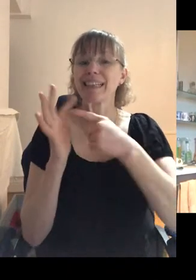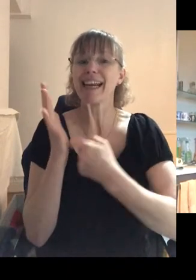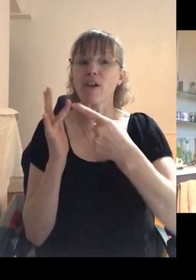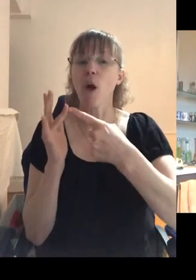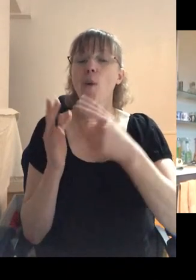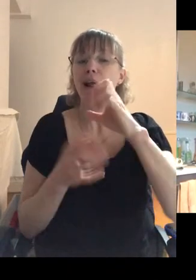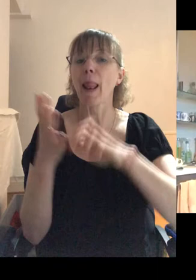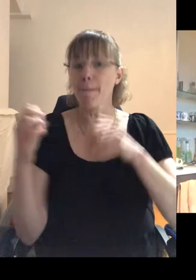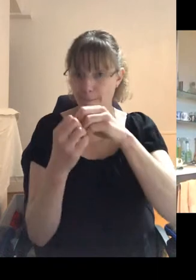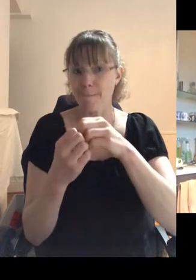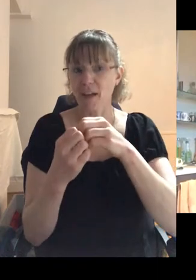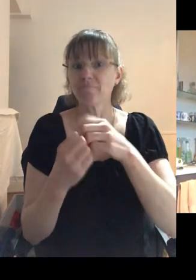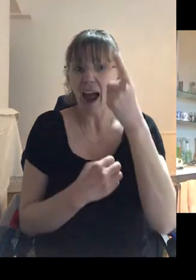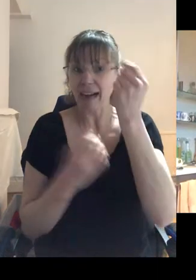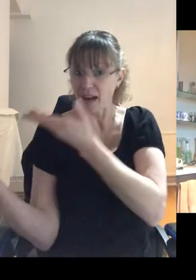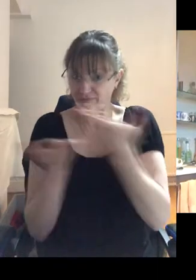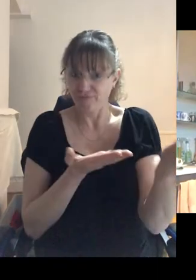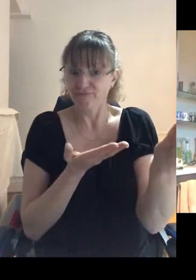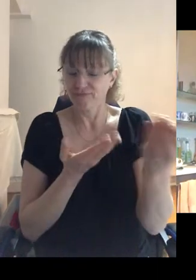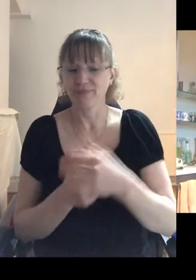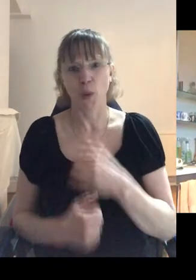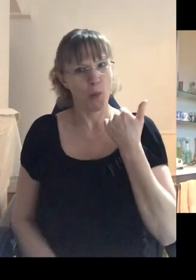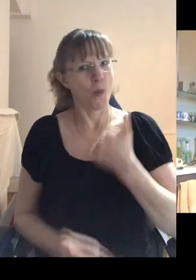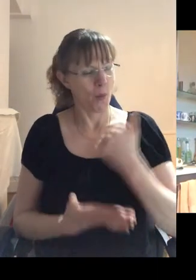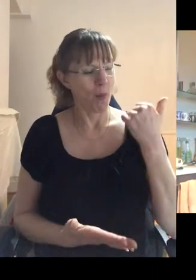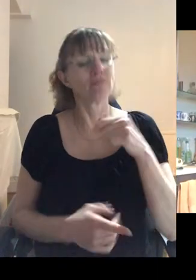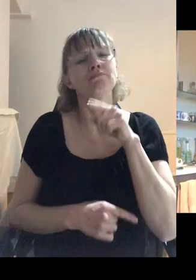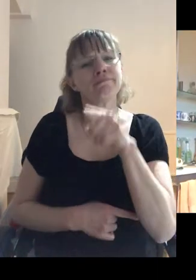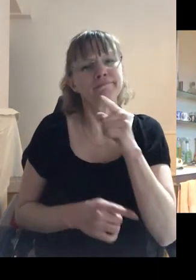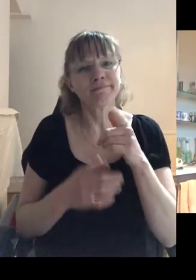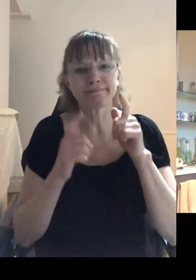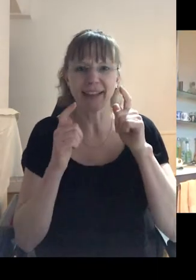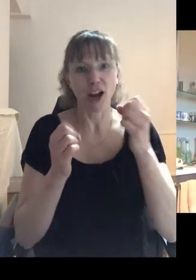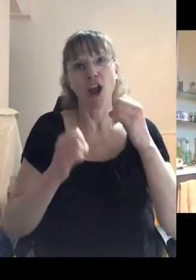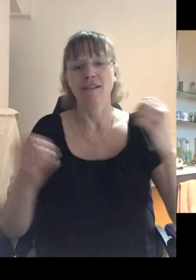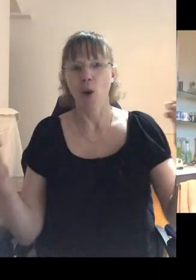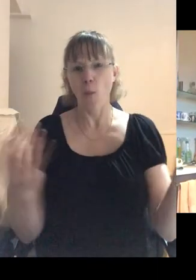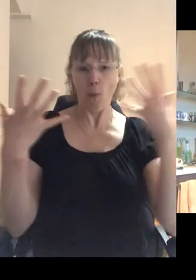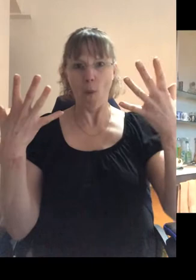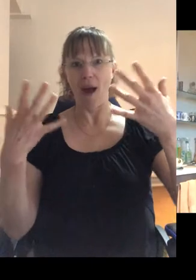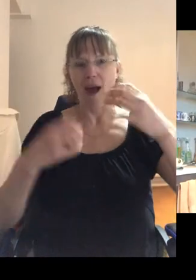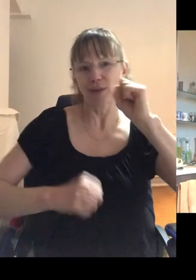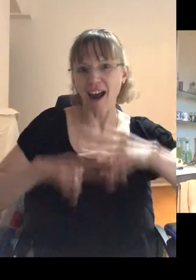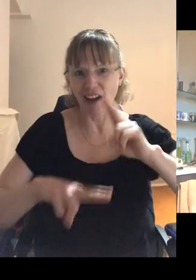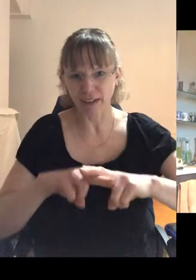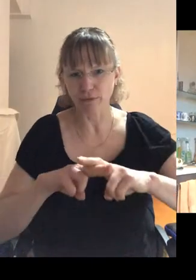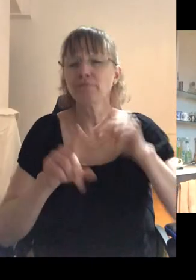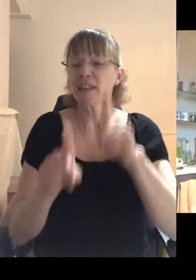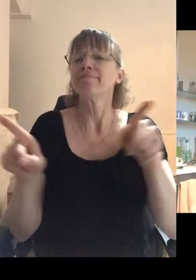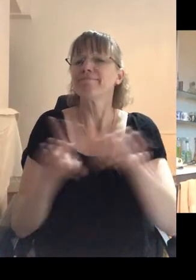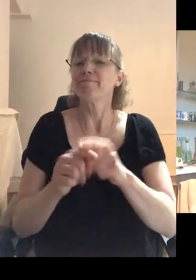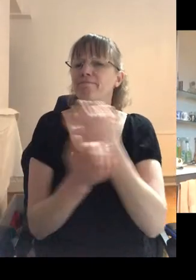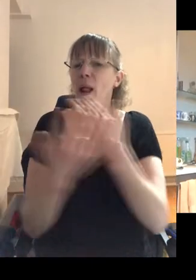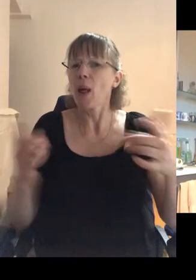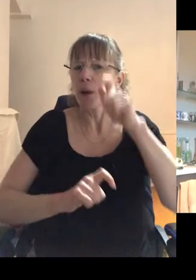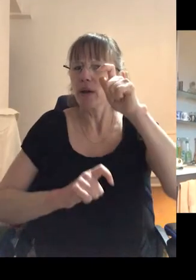I can get those photos to you. That would be great. So you, you did the bright lights of Cardiff. Yes. And then like a lot of lads